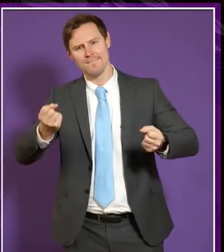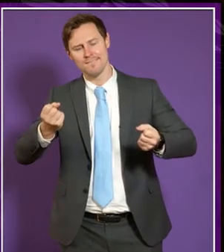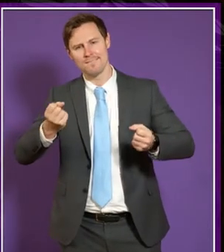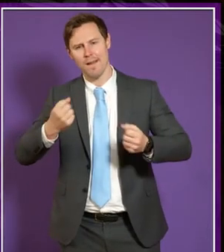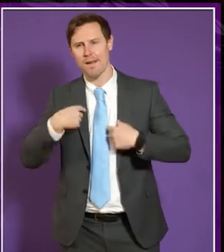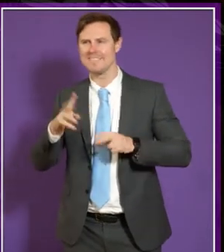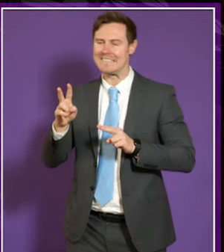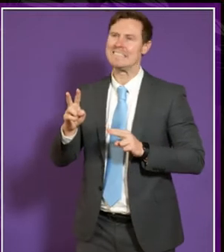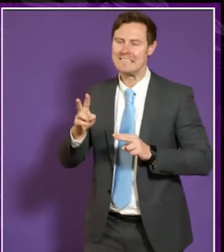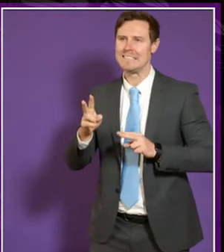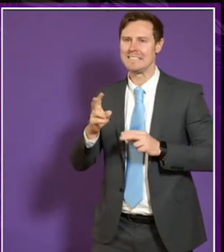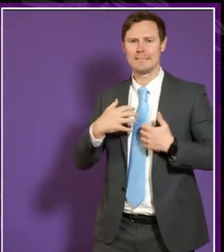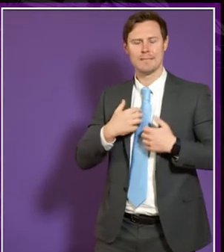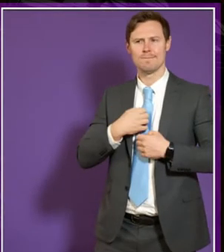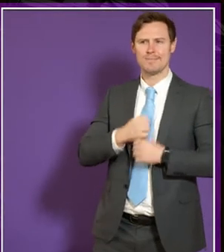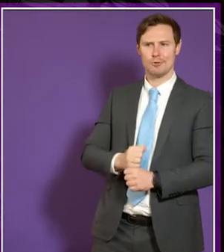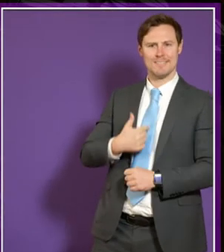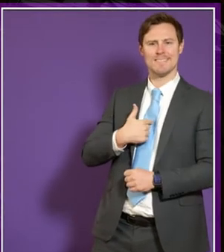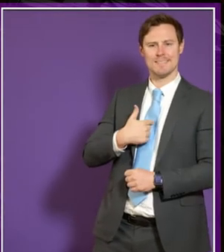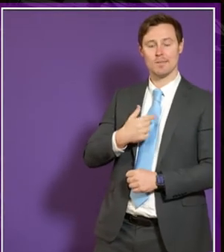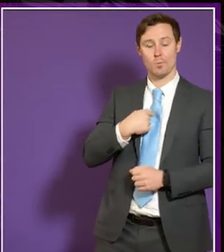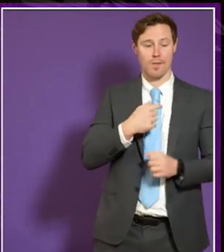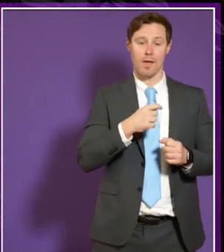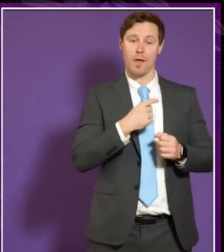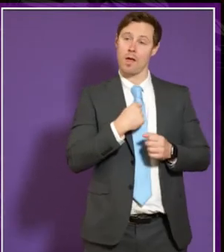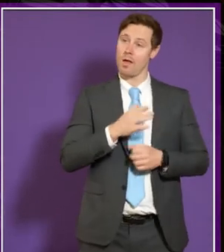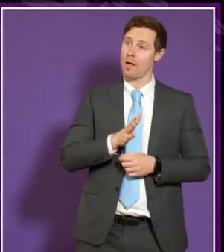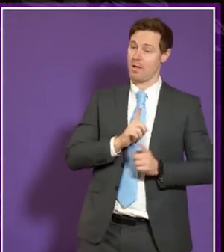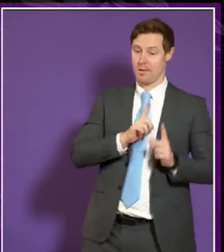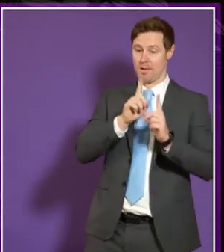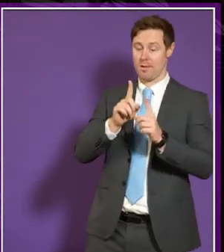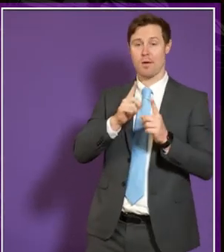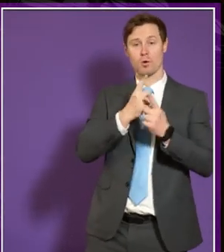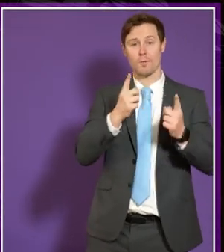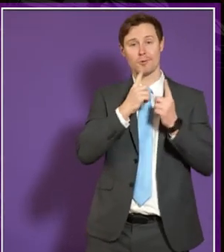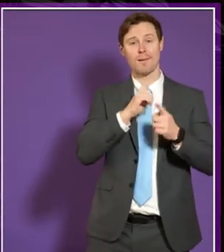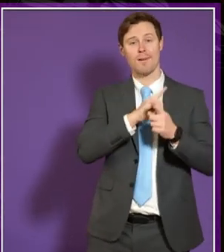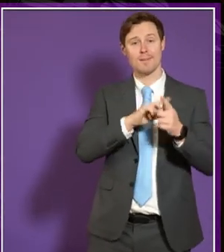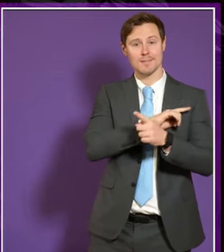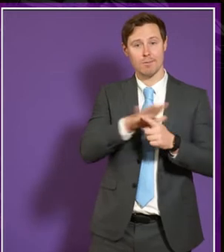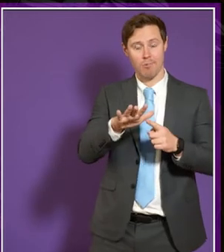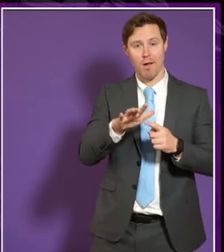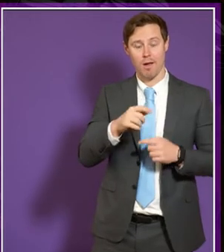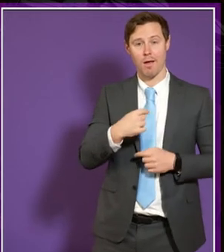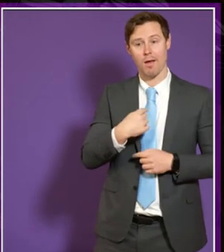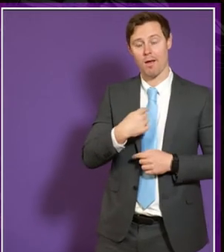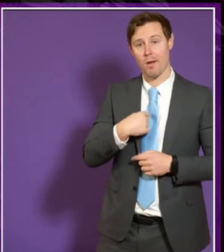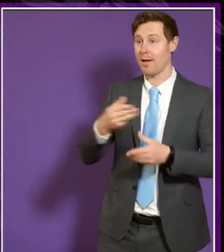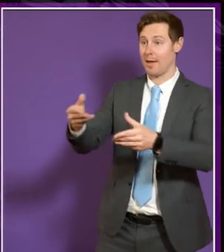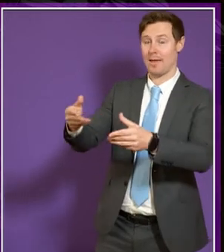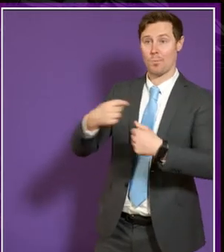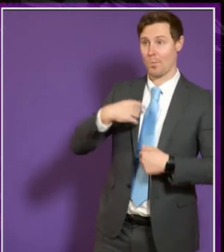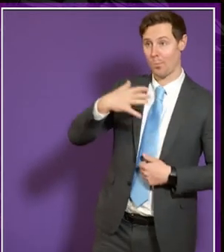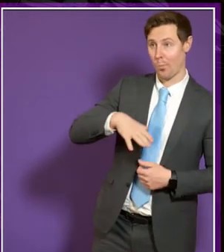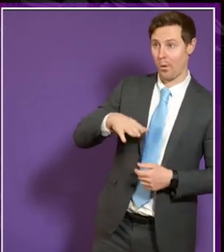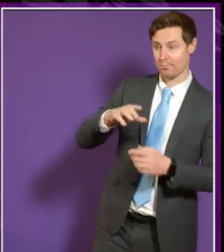frustration i attend that meeting with university of Edinburgh and you know we've been given a wish list of from all Scottish universities of what we would like